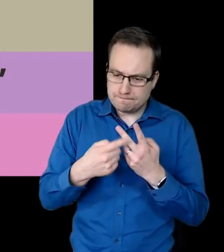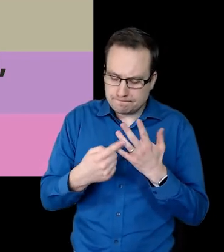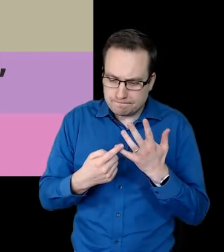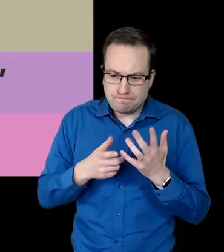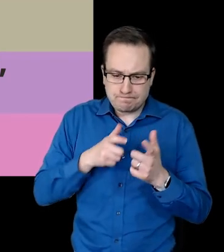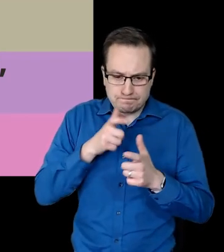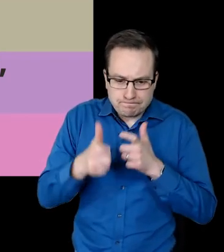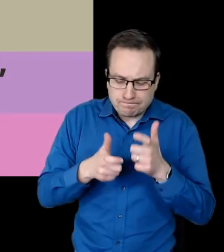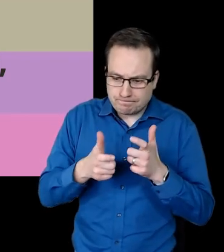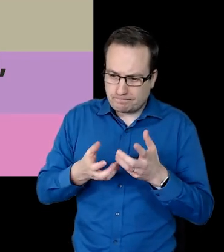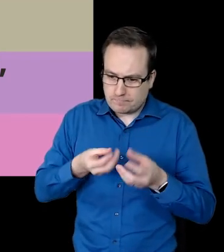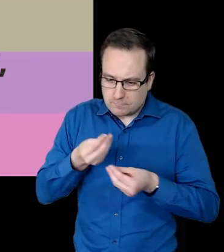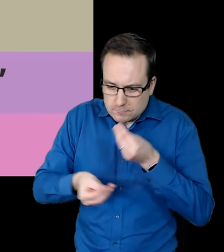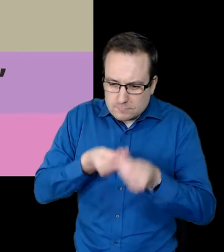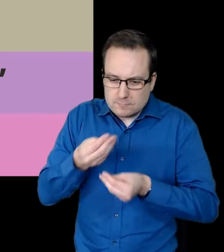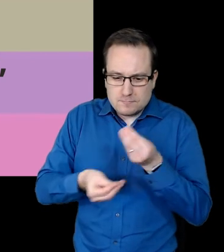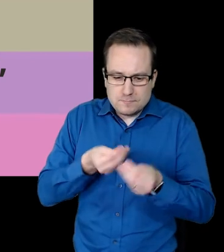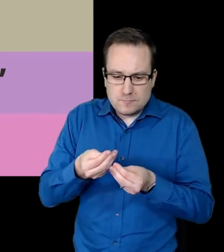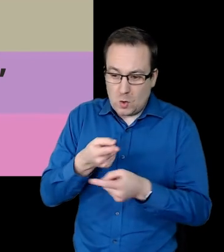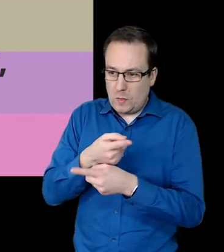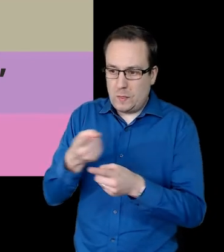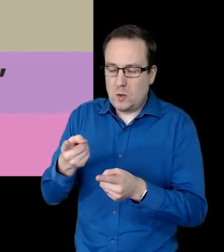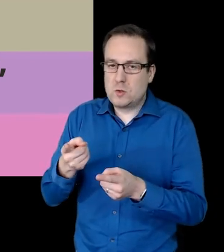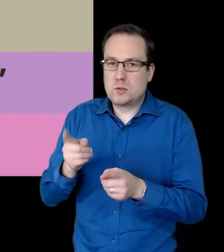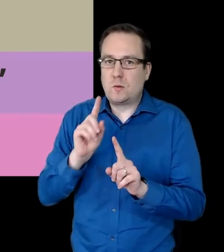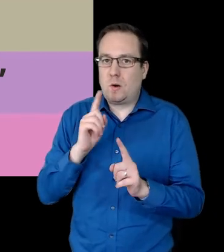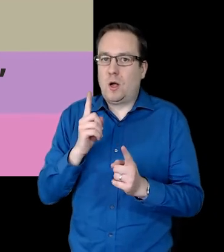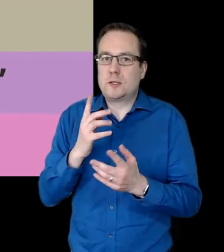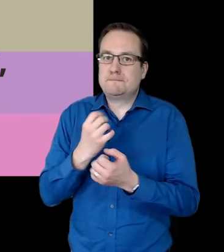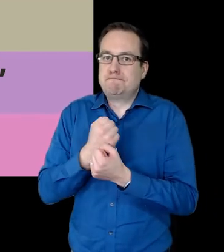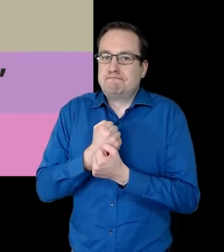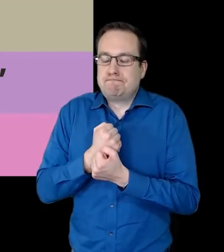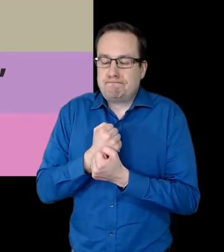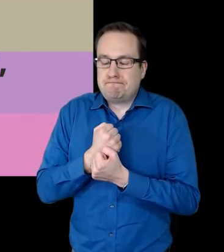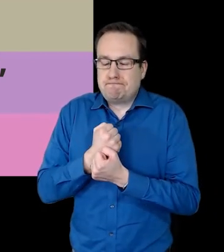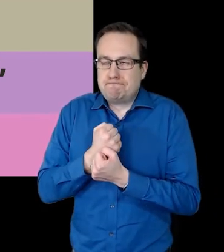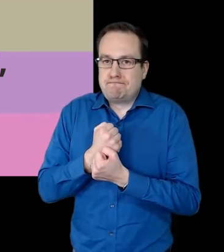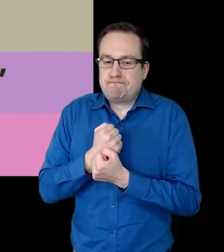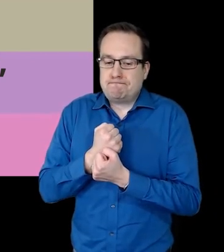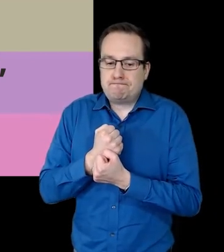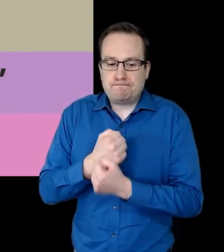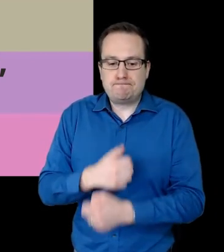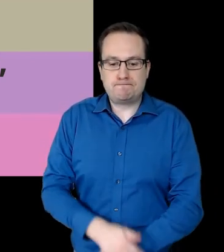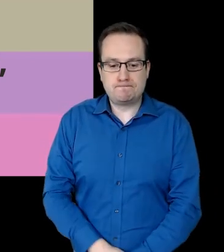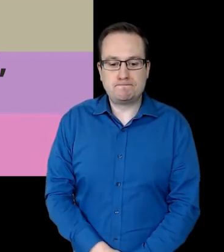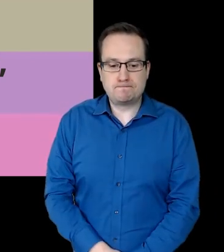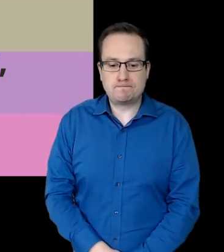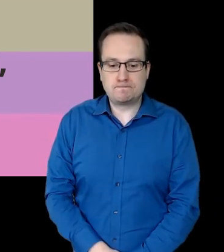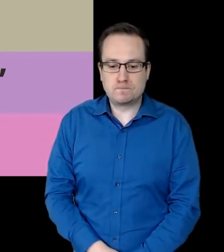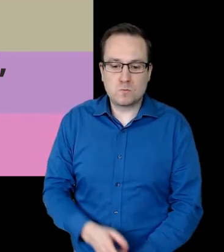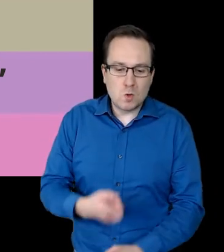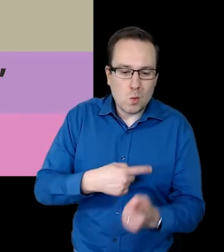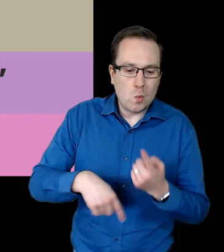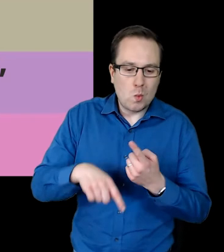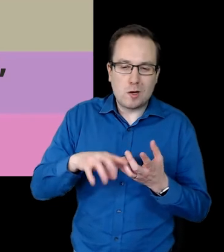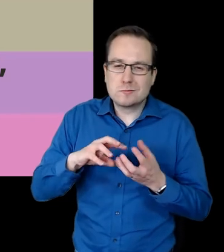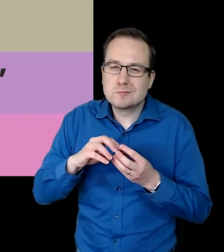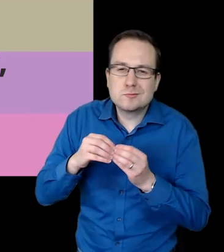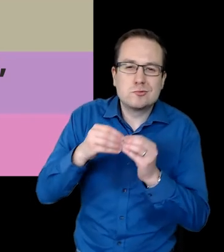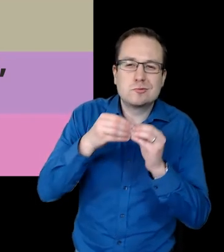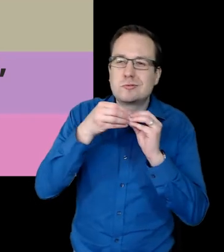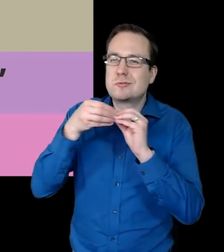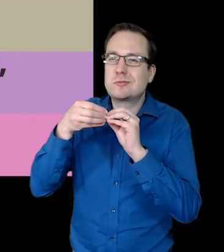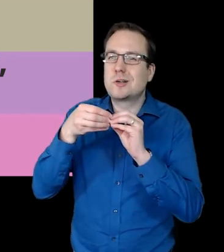them up to those who lift us in We'll